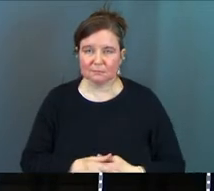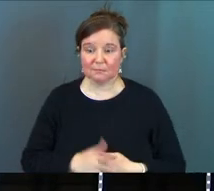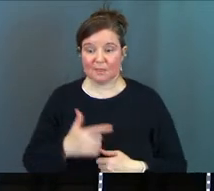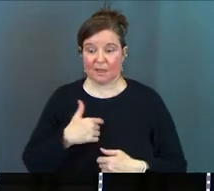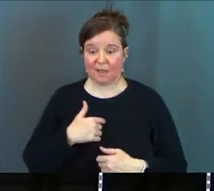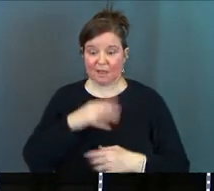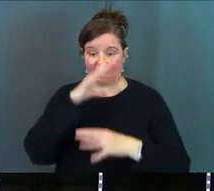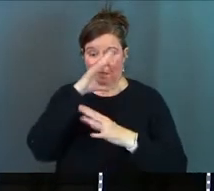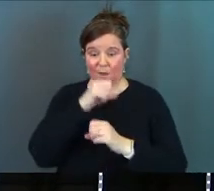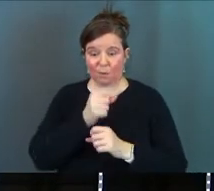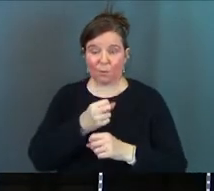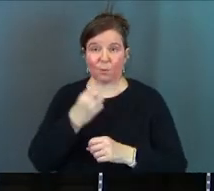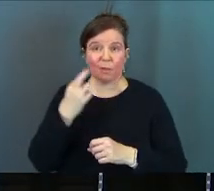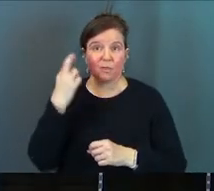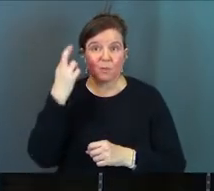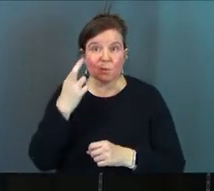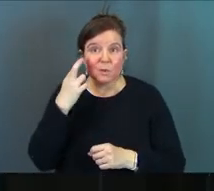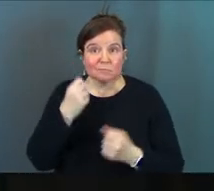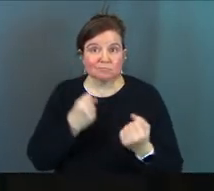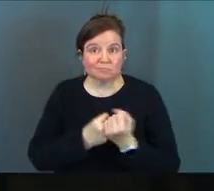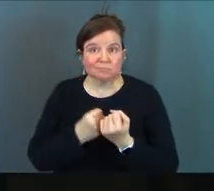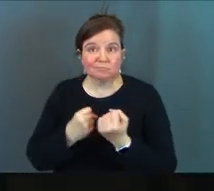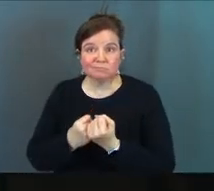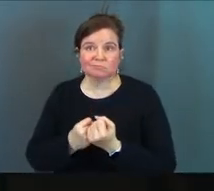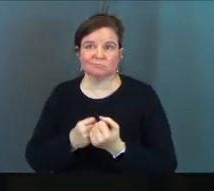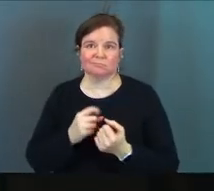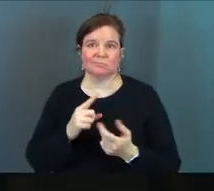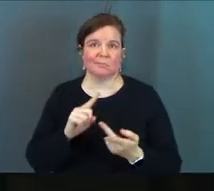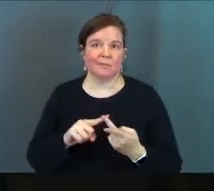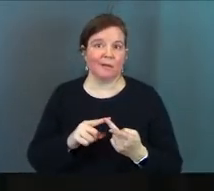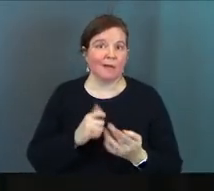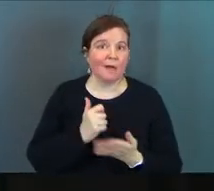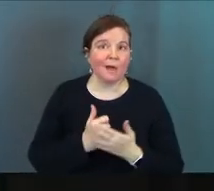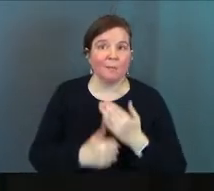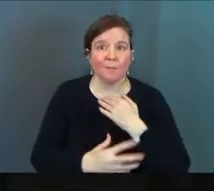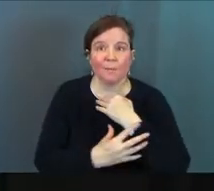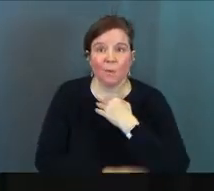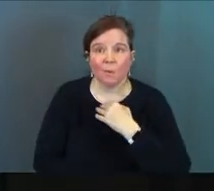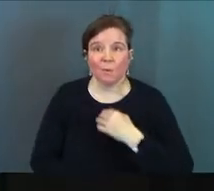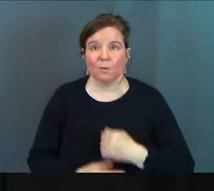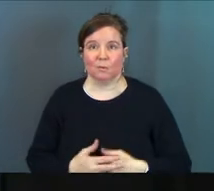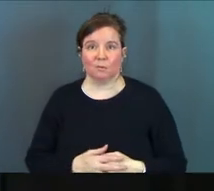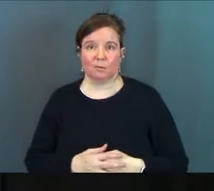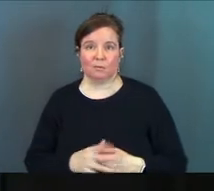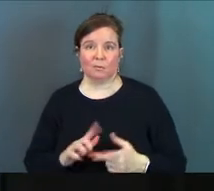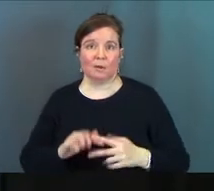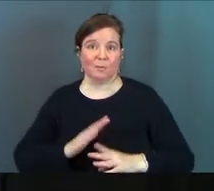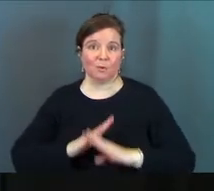I can fall in love with the causes I can get involved in helping the poor along with the church protecting the unborn